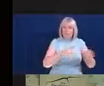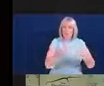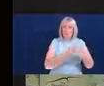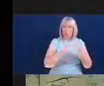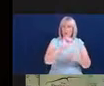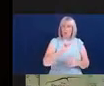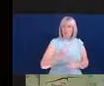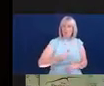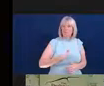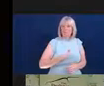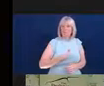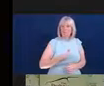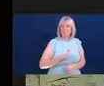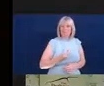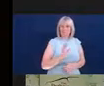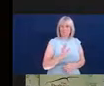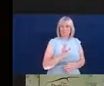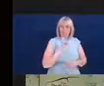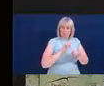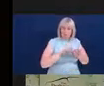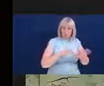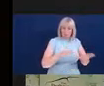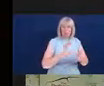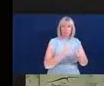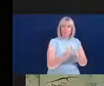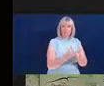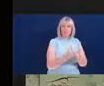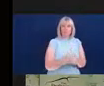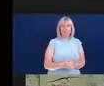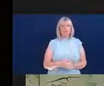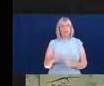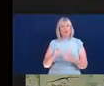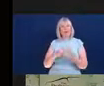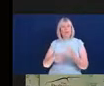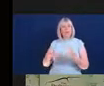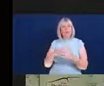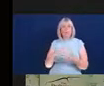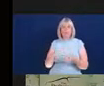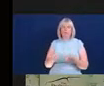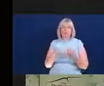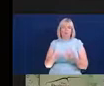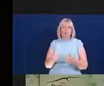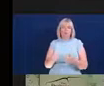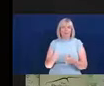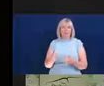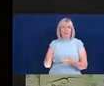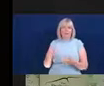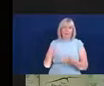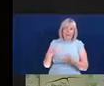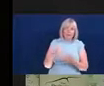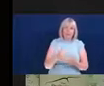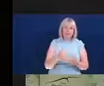access to work funding is not a handout. It helps with mental health, it helps with productivity. And to be honest,